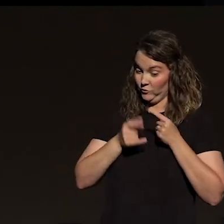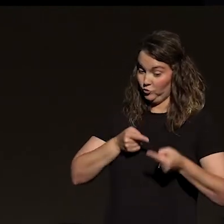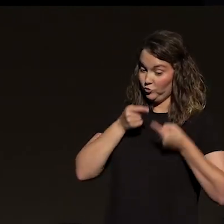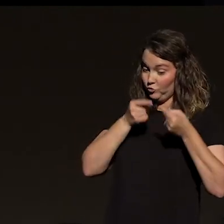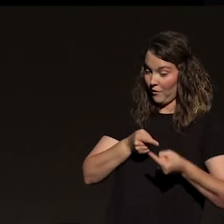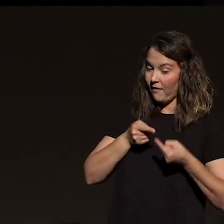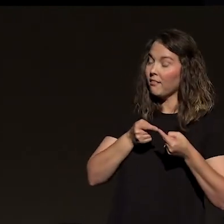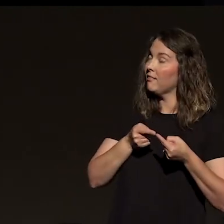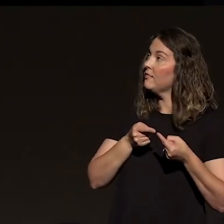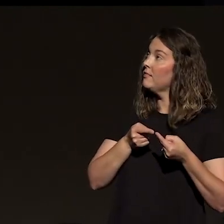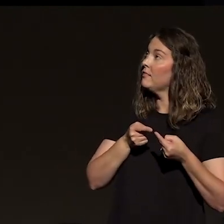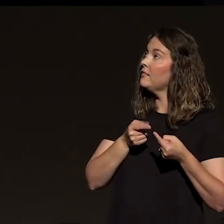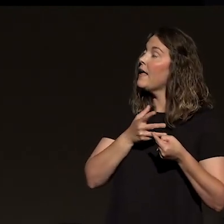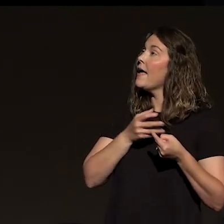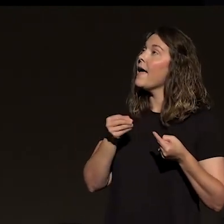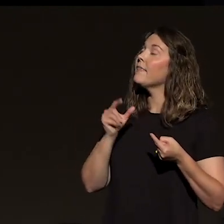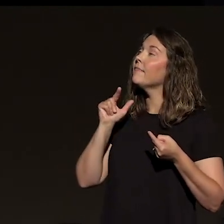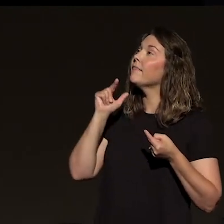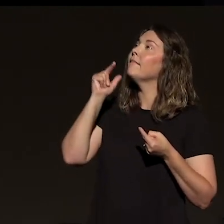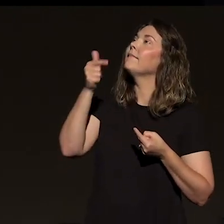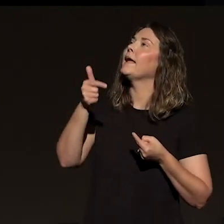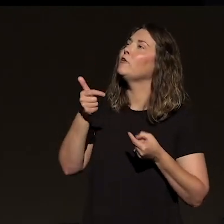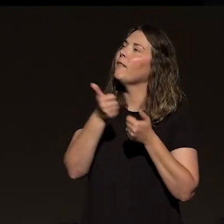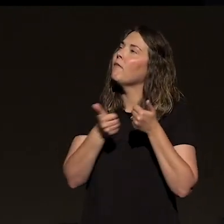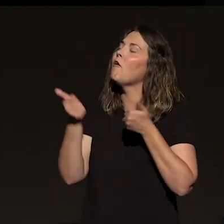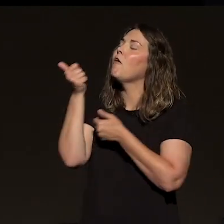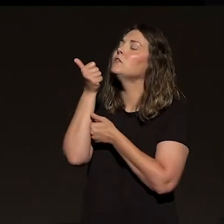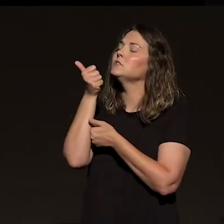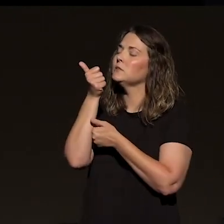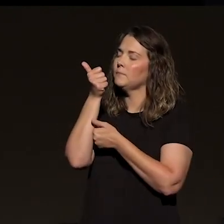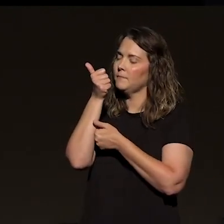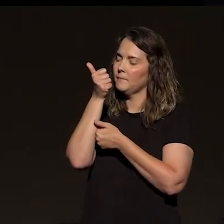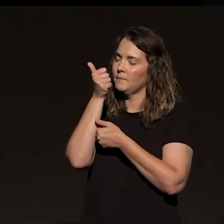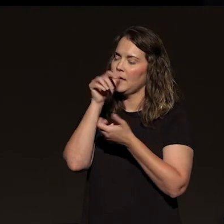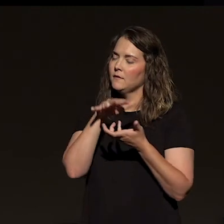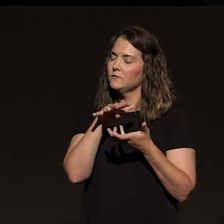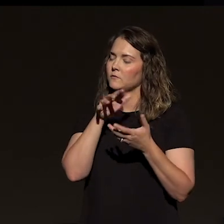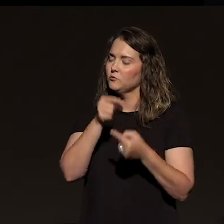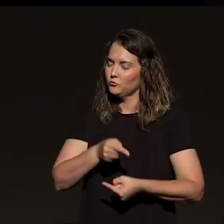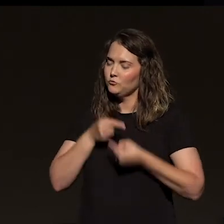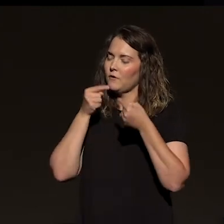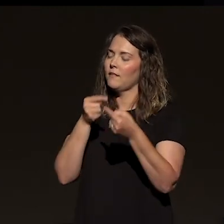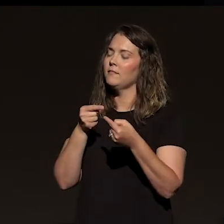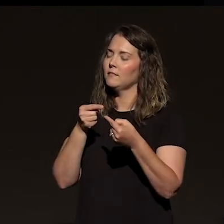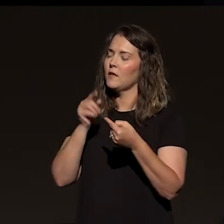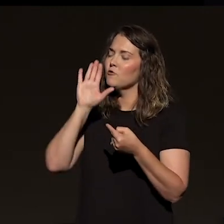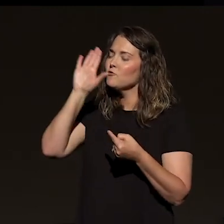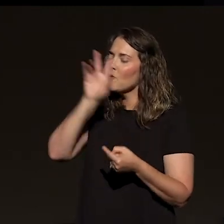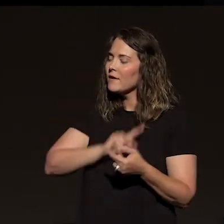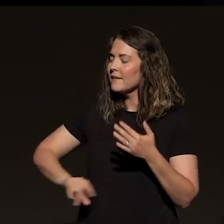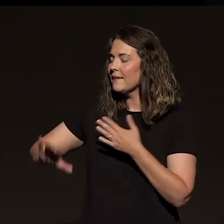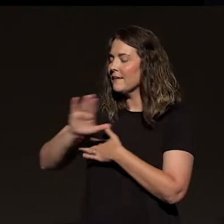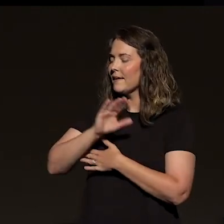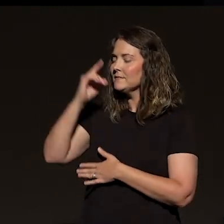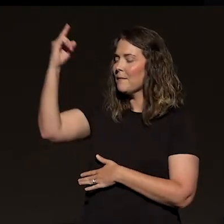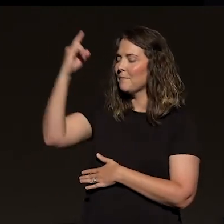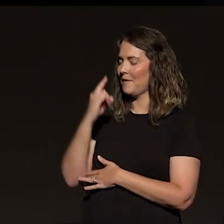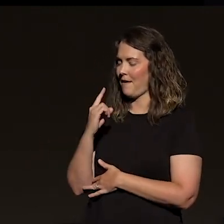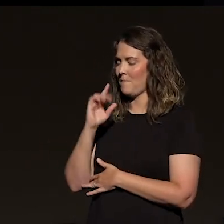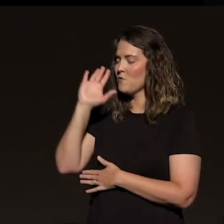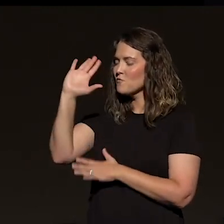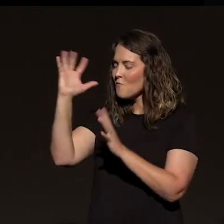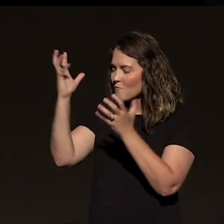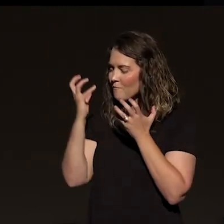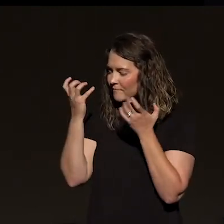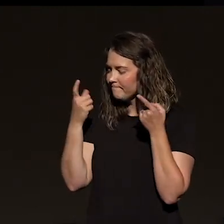And God, I trust you in the ultimate storm. Your kingdom come. Your will be done now in my life from now